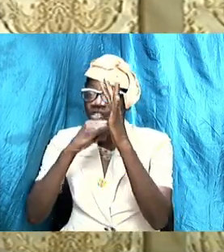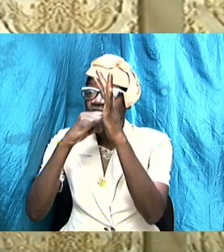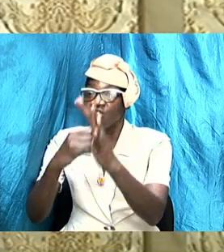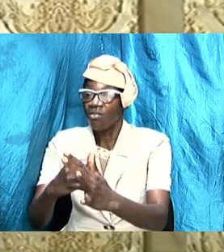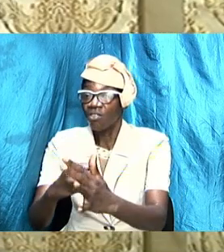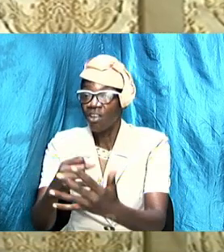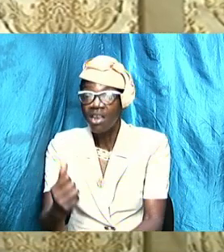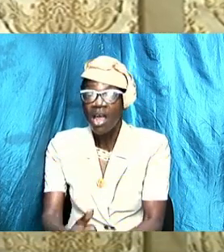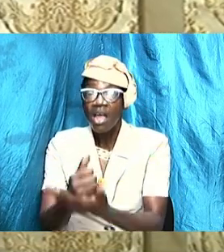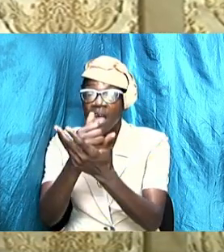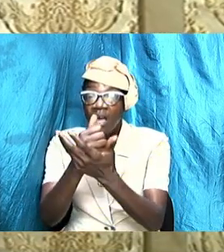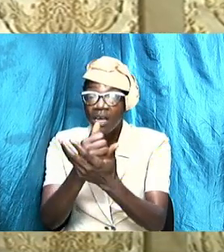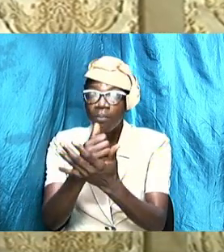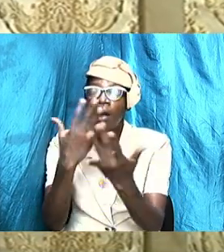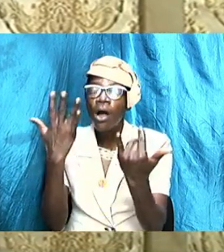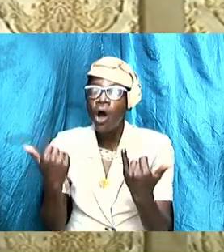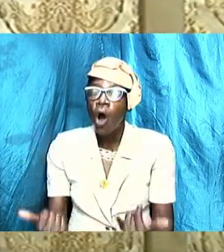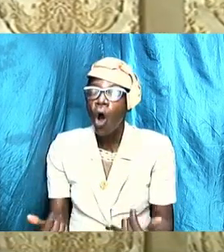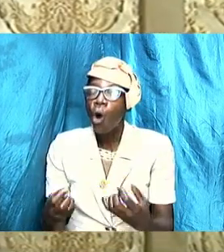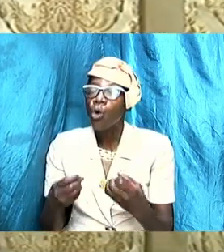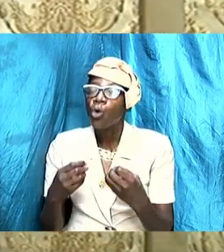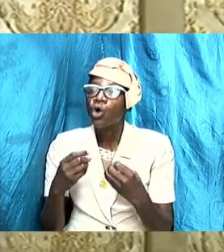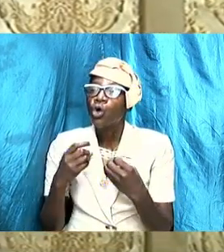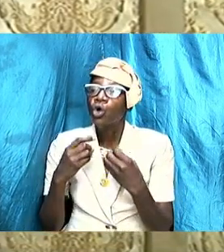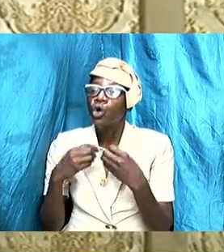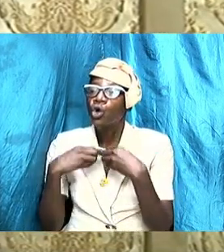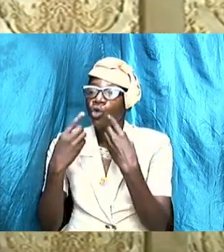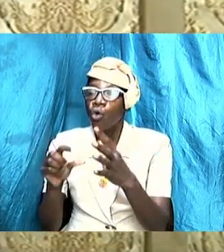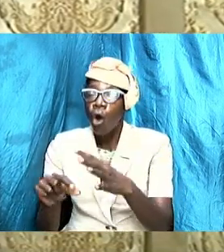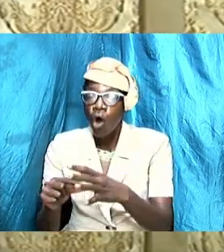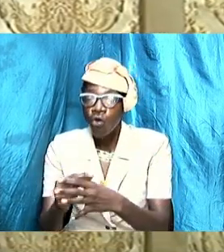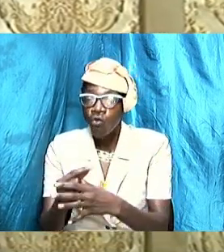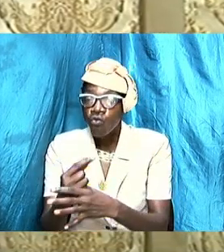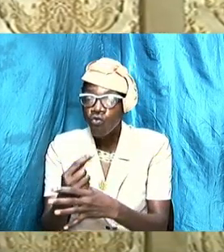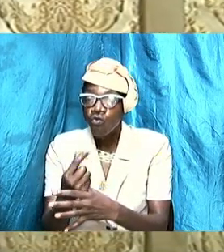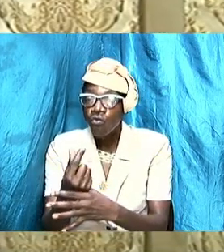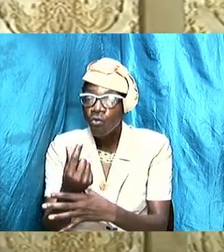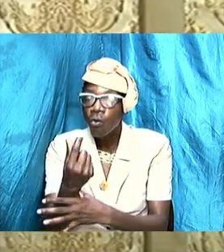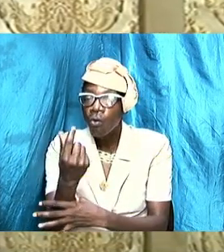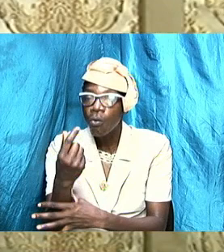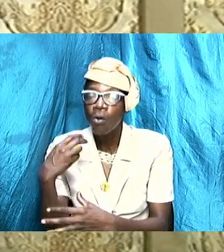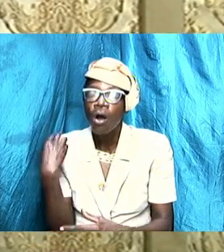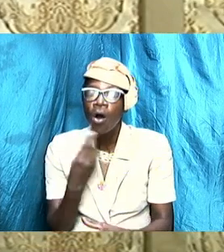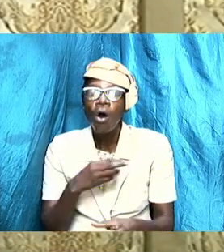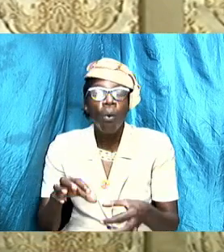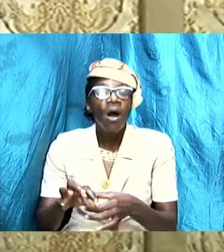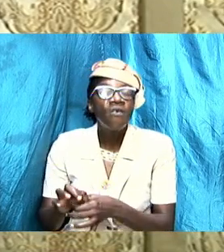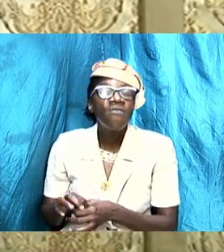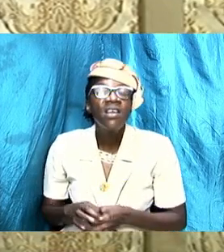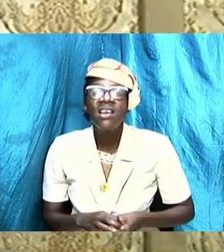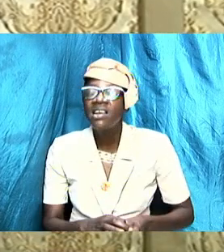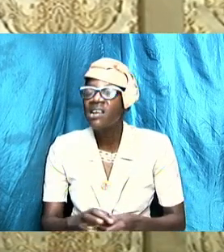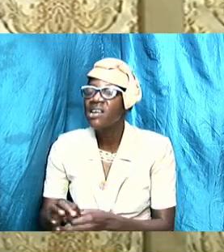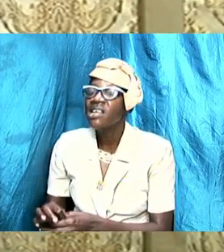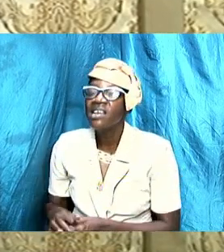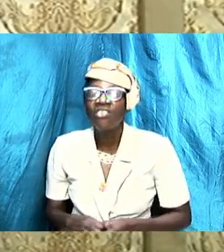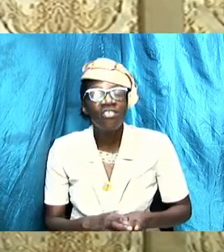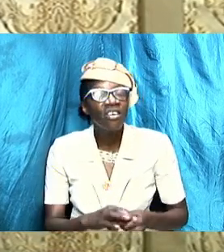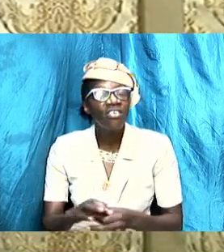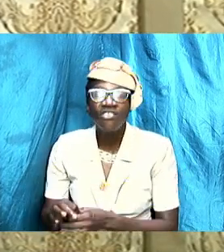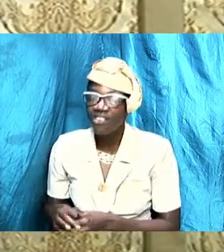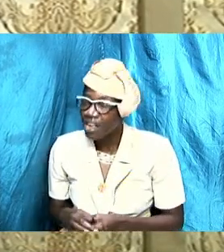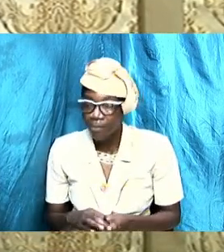to how to advance our relationships, how to make our relationships prosper,